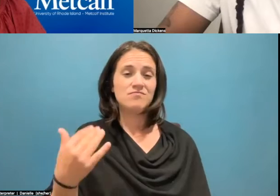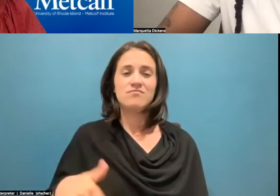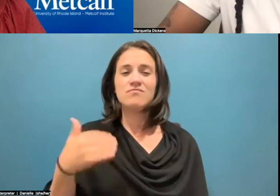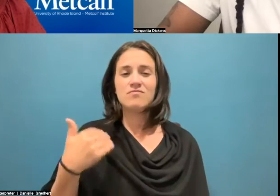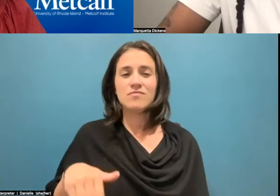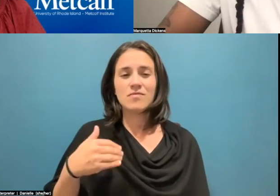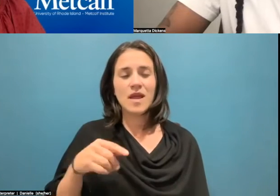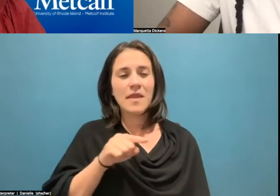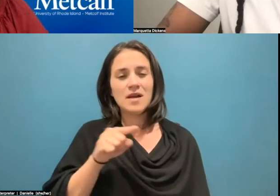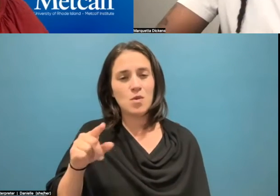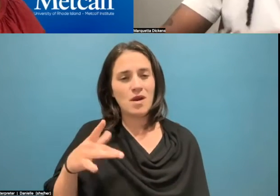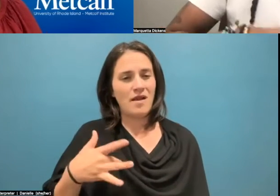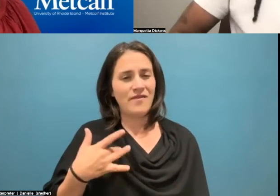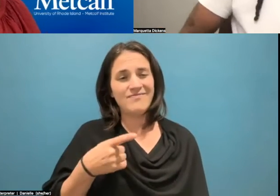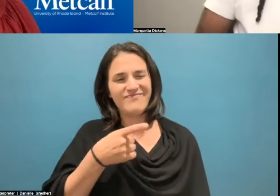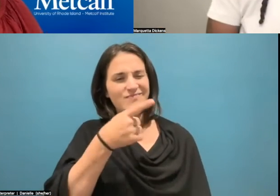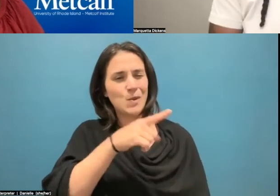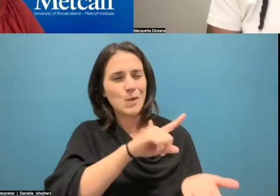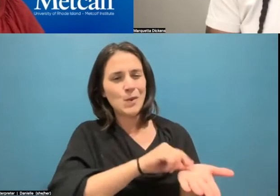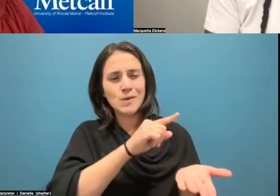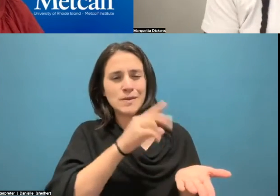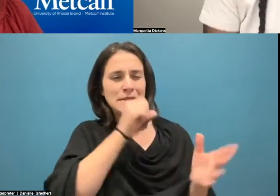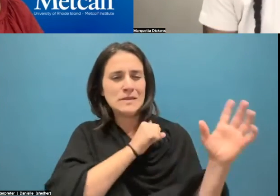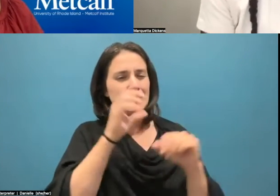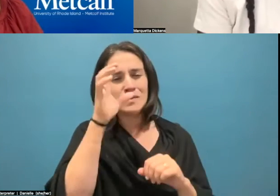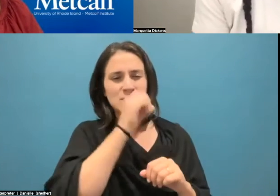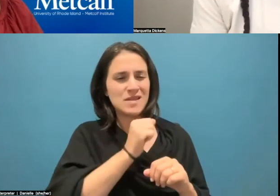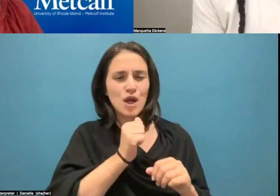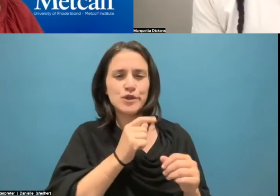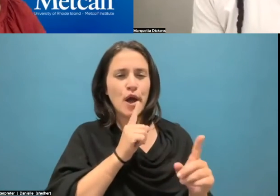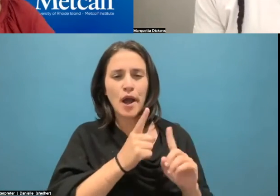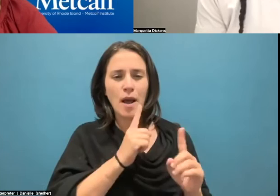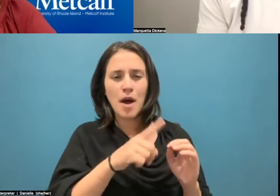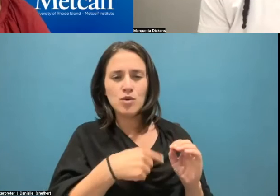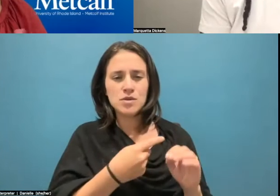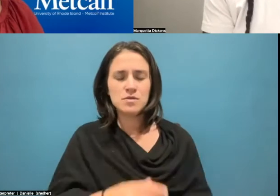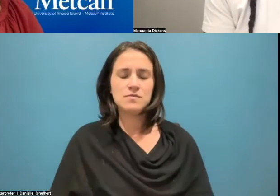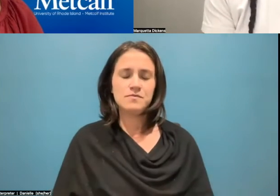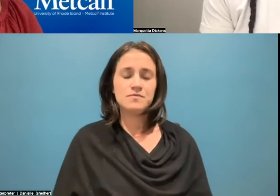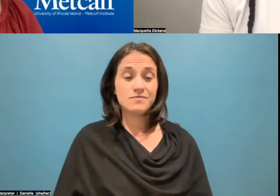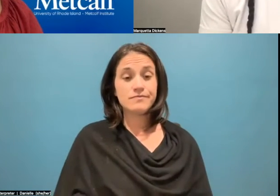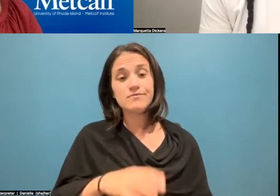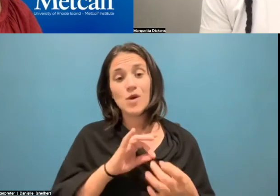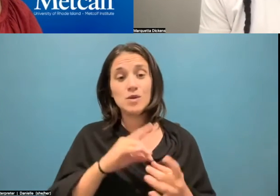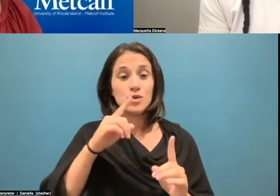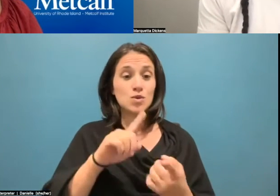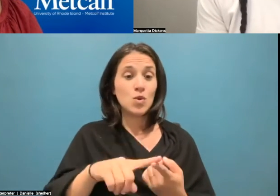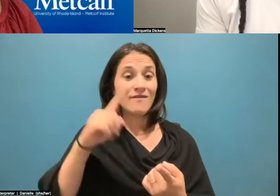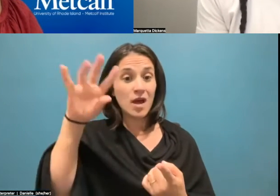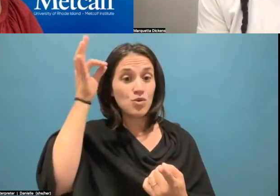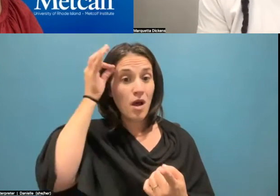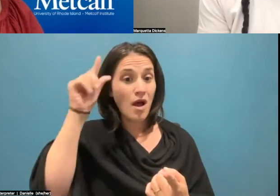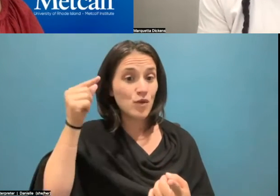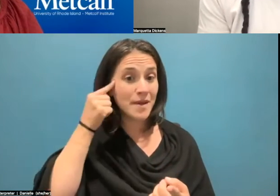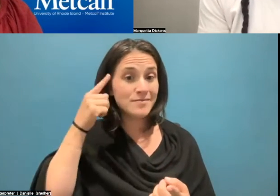that I feel like they miss. In terms of, you know, the federal government and not reporting what's actually happened